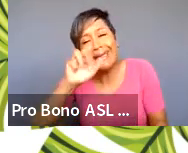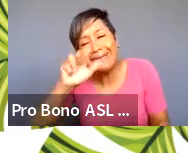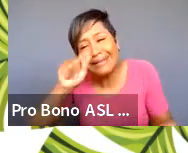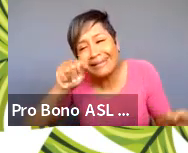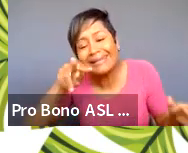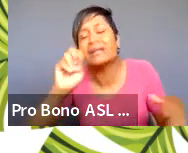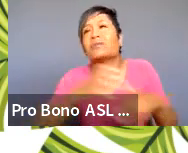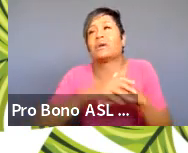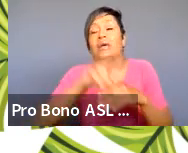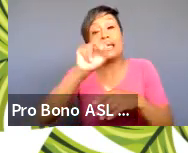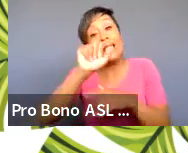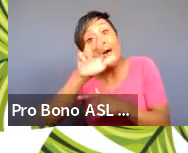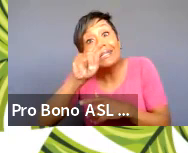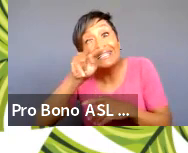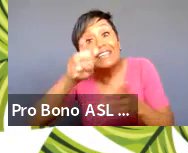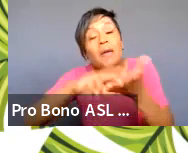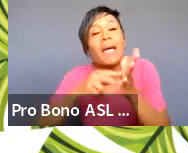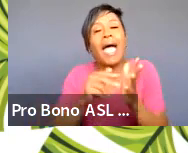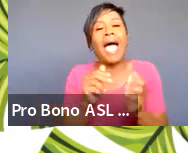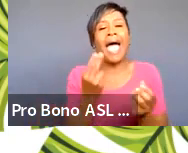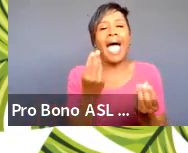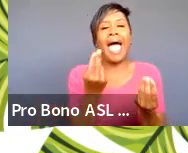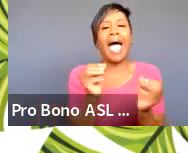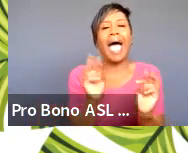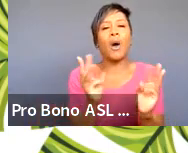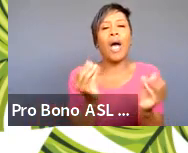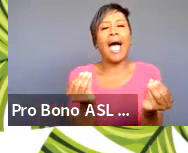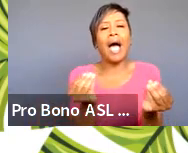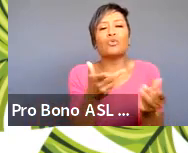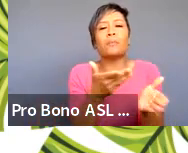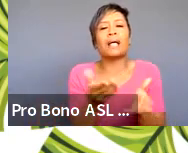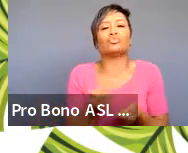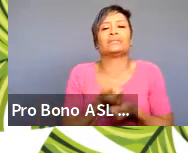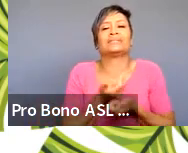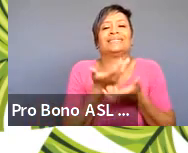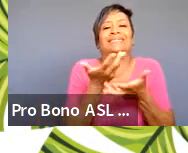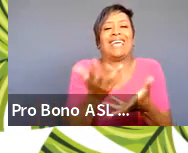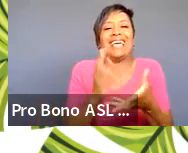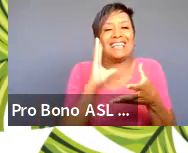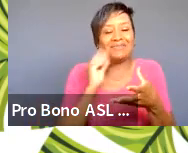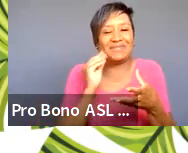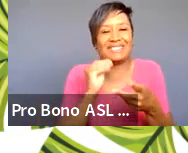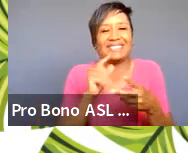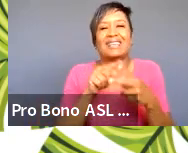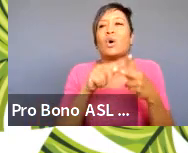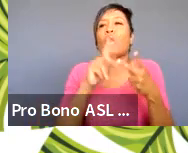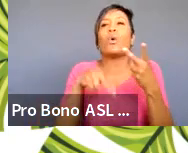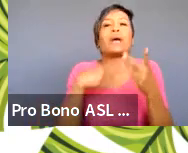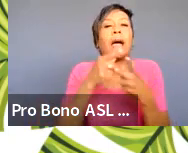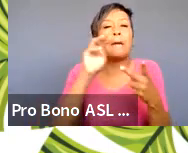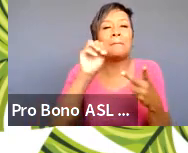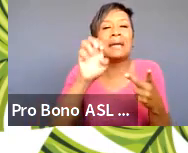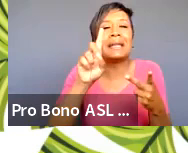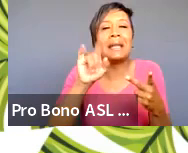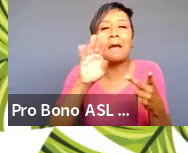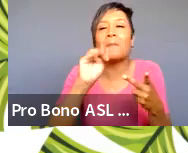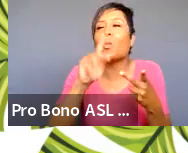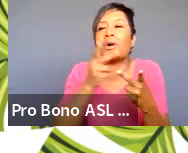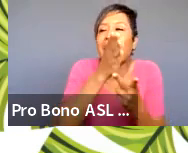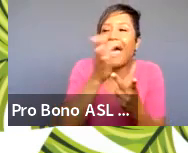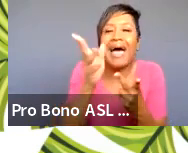is how you tell your experience through what medium you tell it the narrative